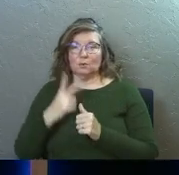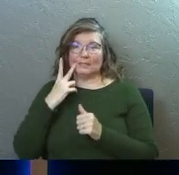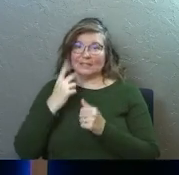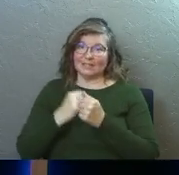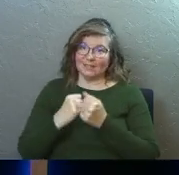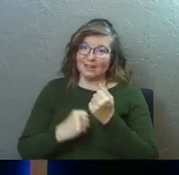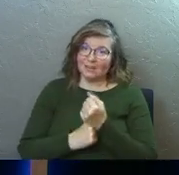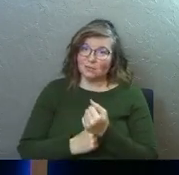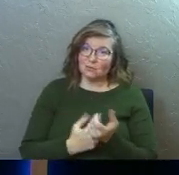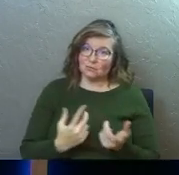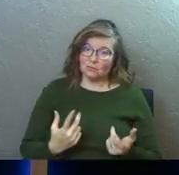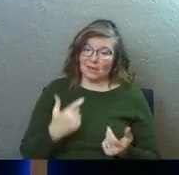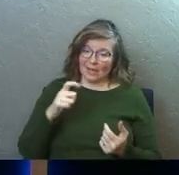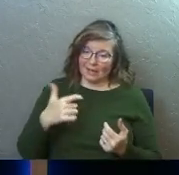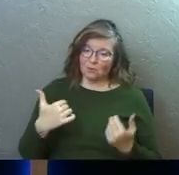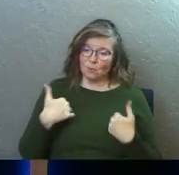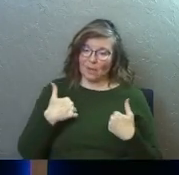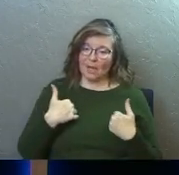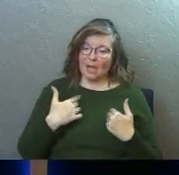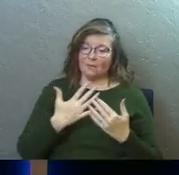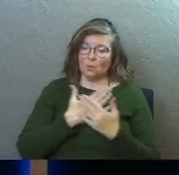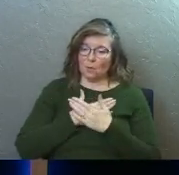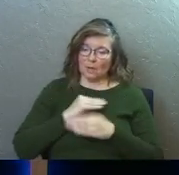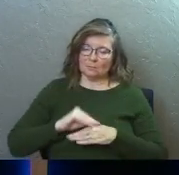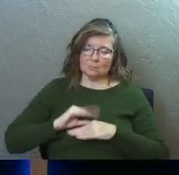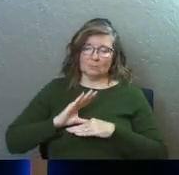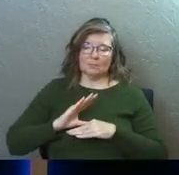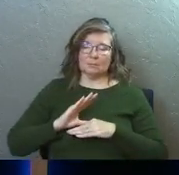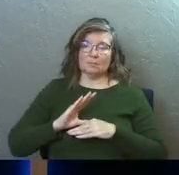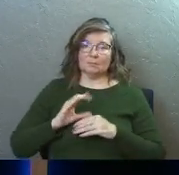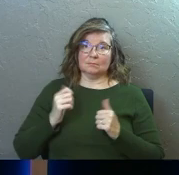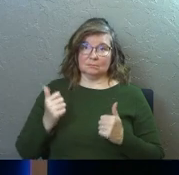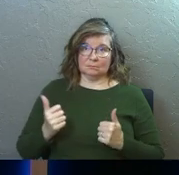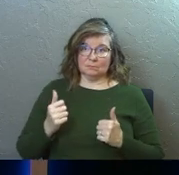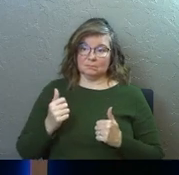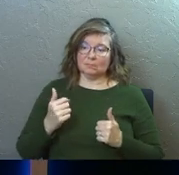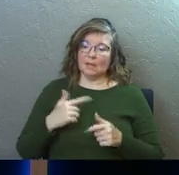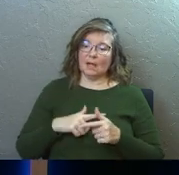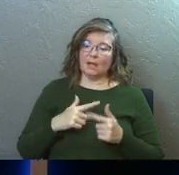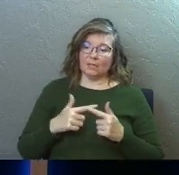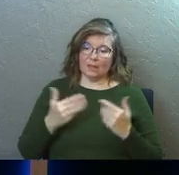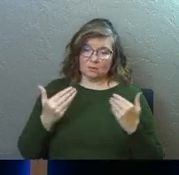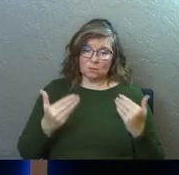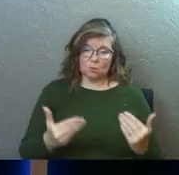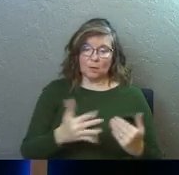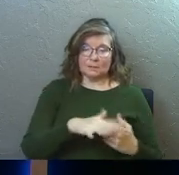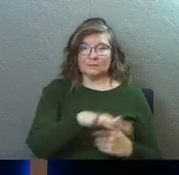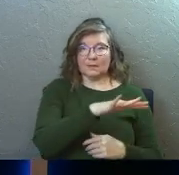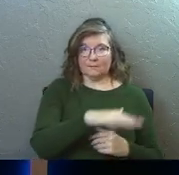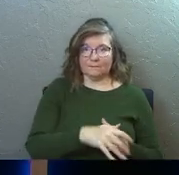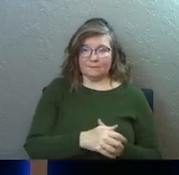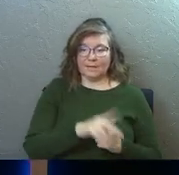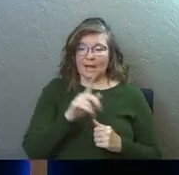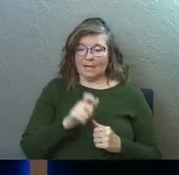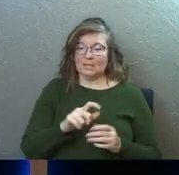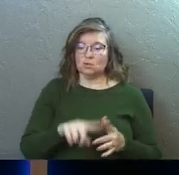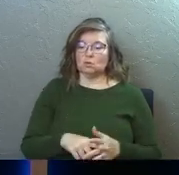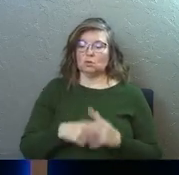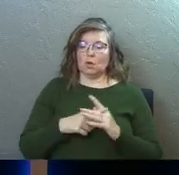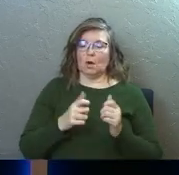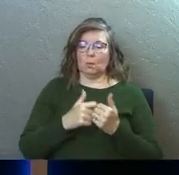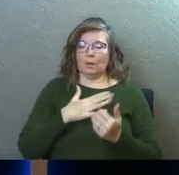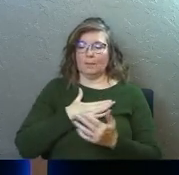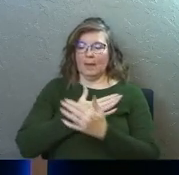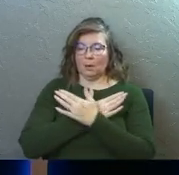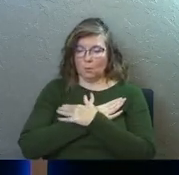foundational. I've got to have the rest to be able to do the rest, right? The rest of the stuff. I need to start